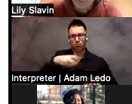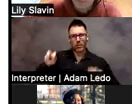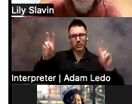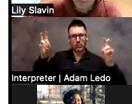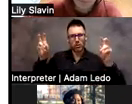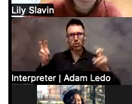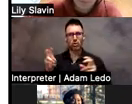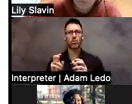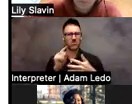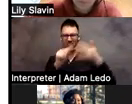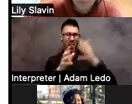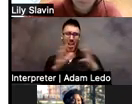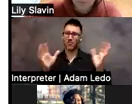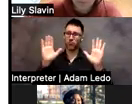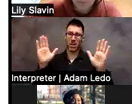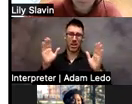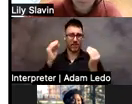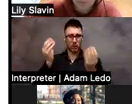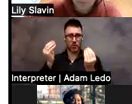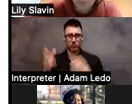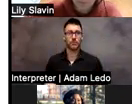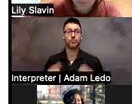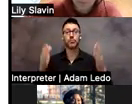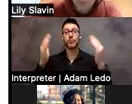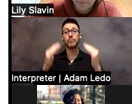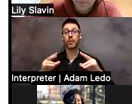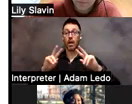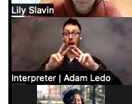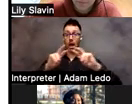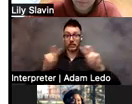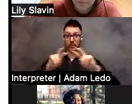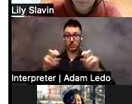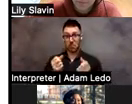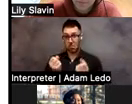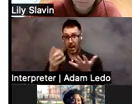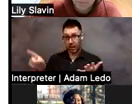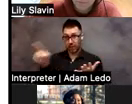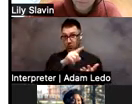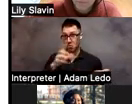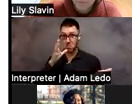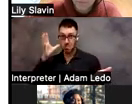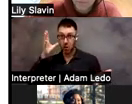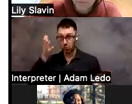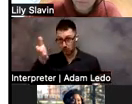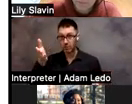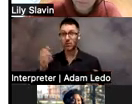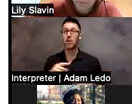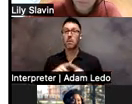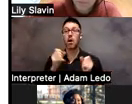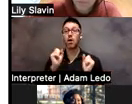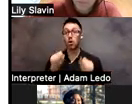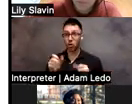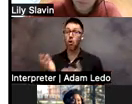So just about assessment, and I know that most of the people here are parents, but this is something you can take back to your school because